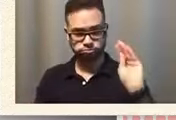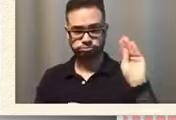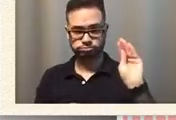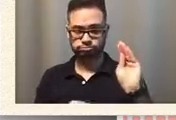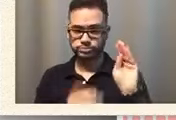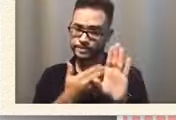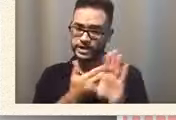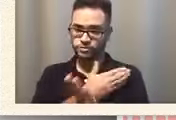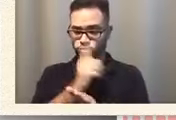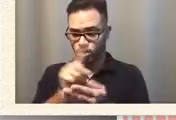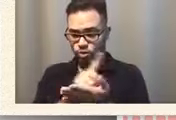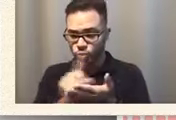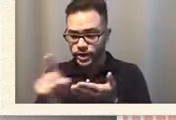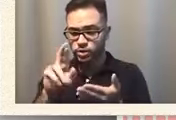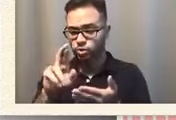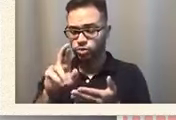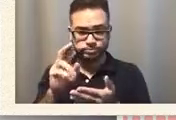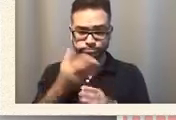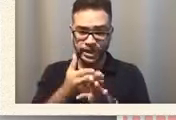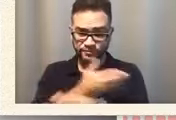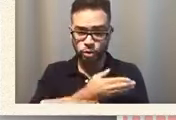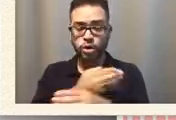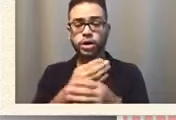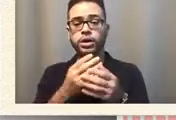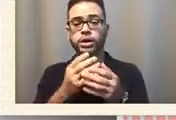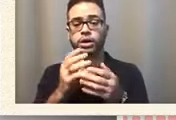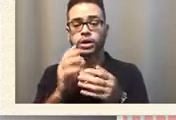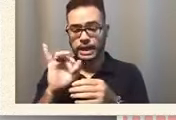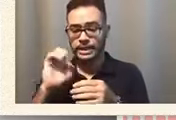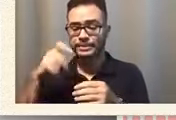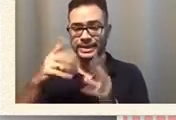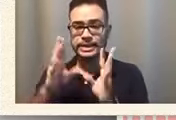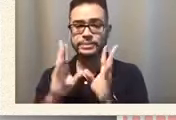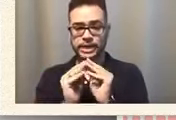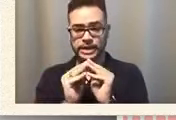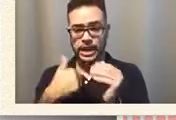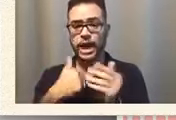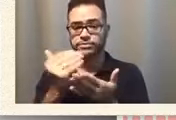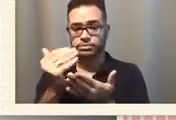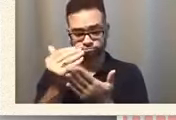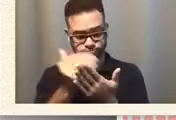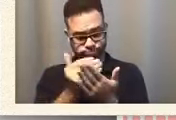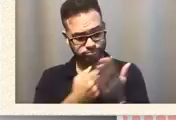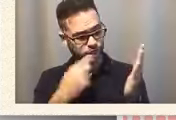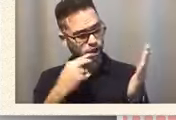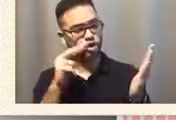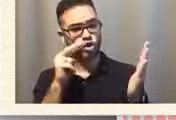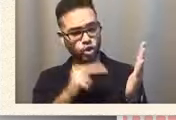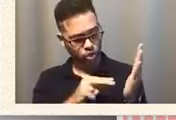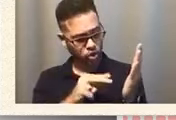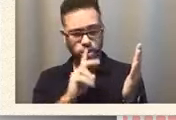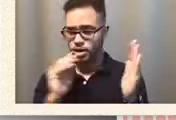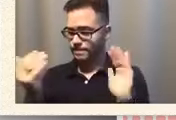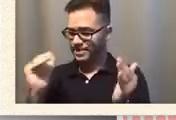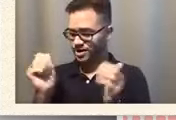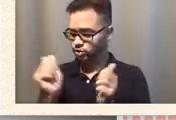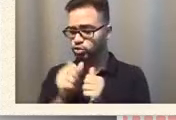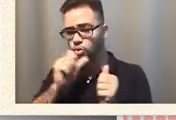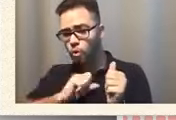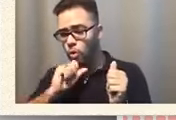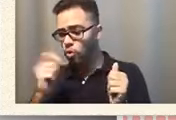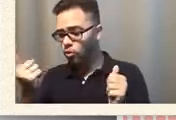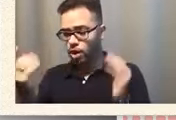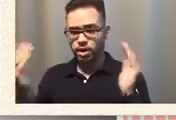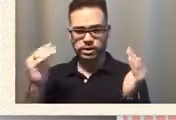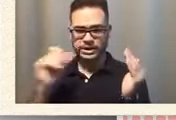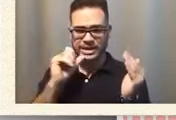so a couple of days before the iep meeting so that i can look at it i can compare it to the old one not in the middle of